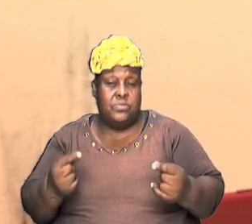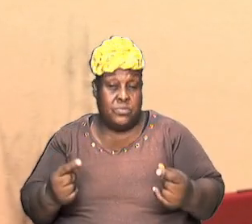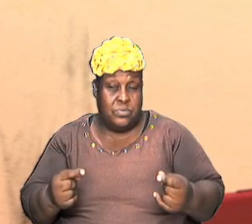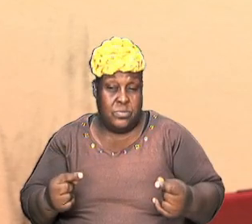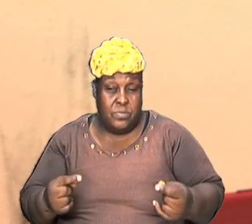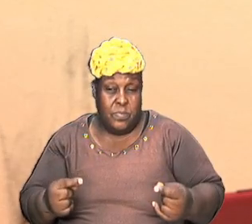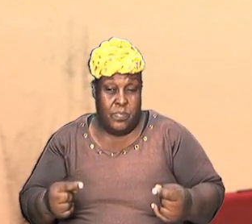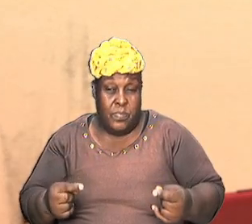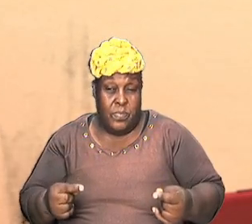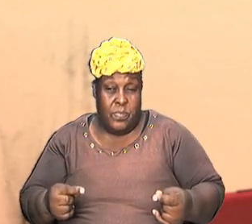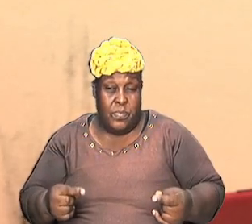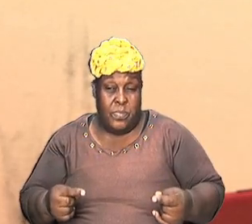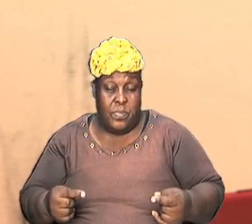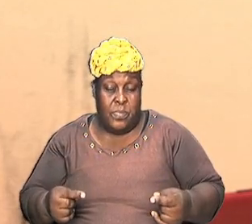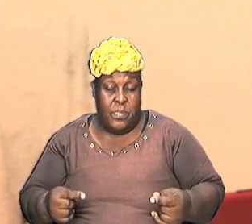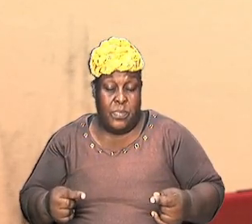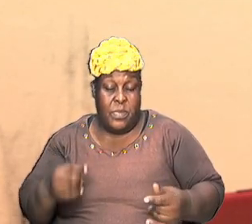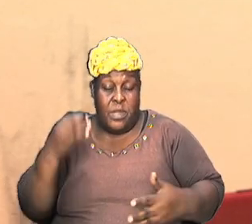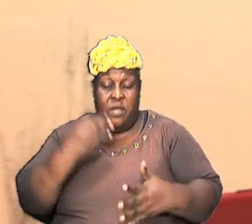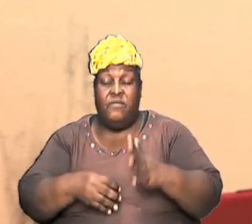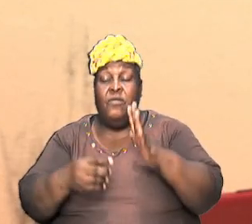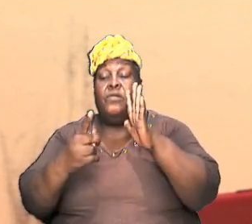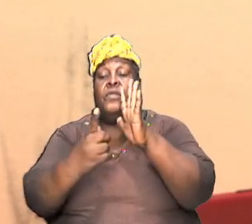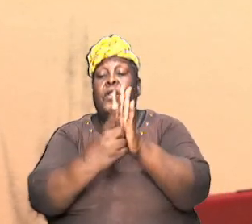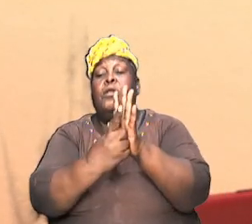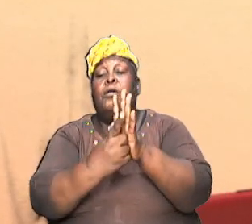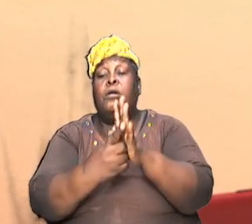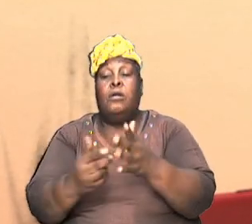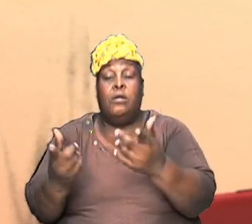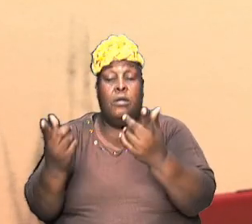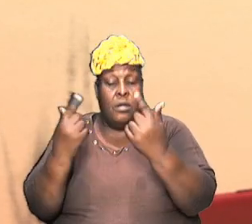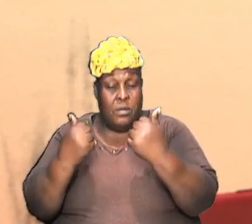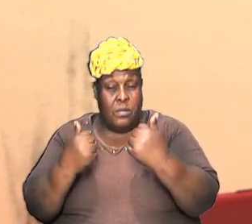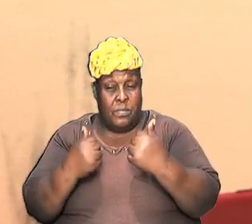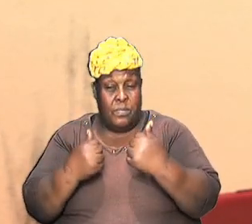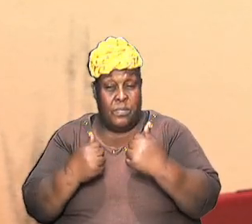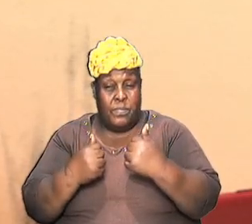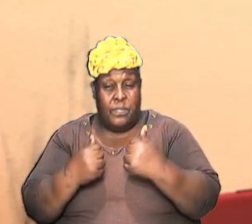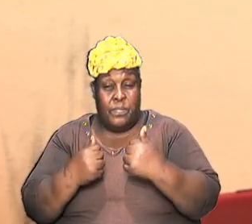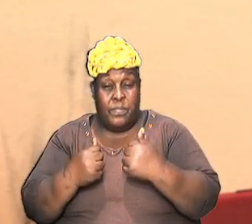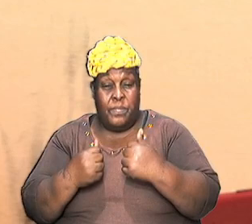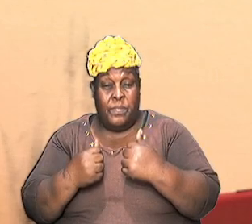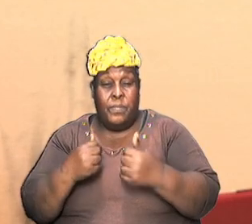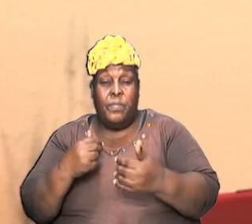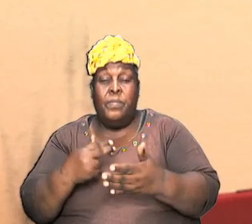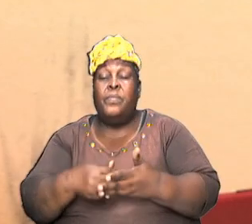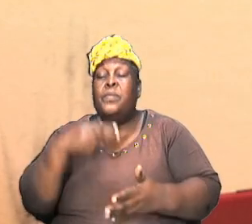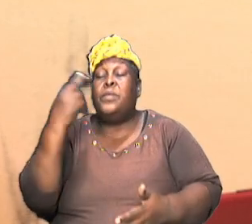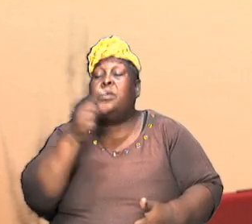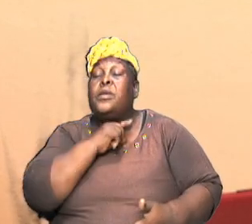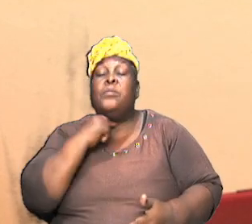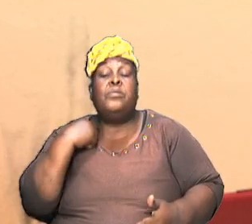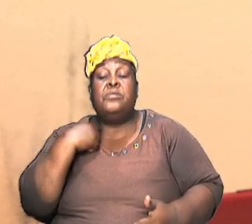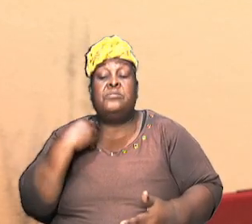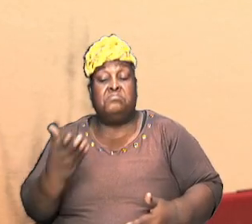before the law came the high priest was there